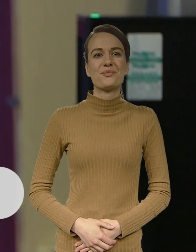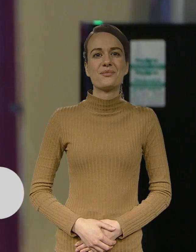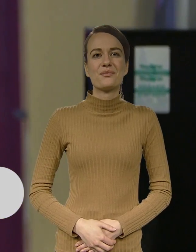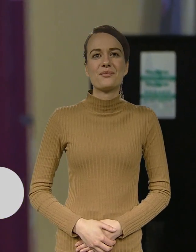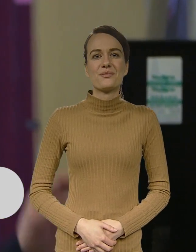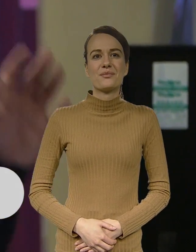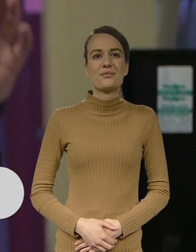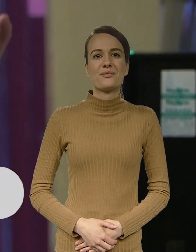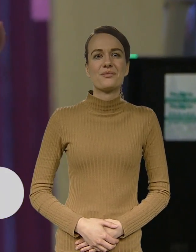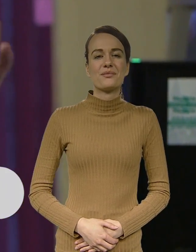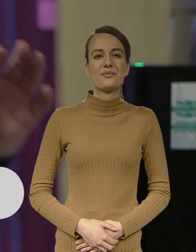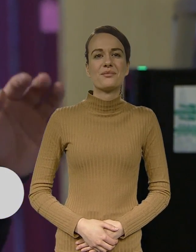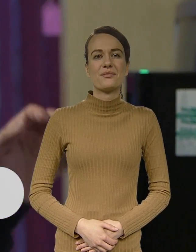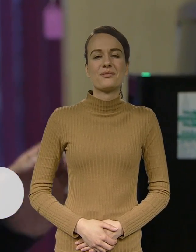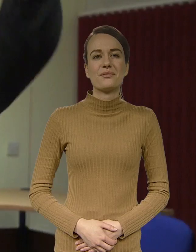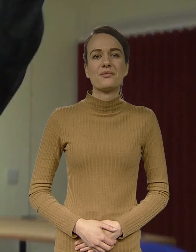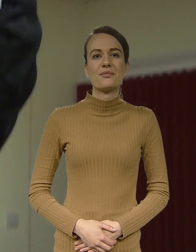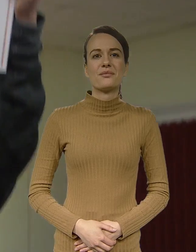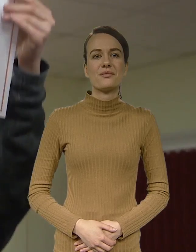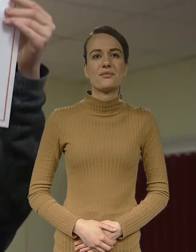laptop and a computer.